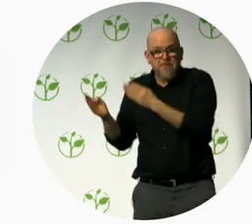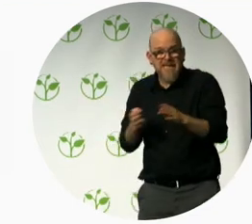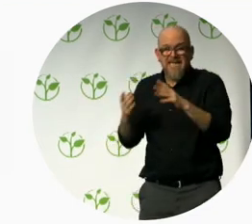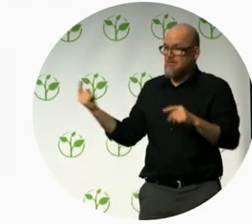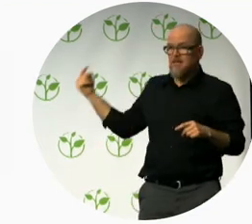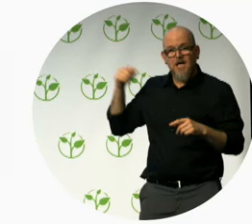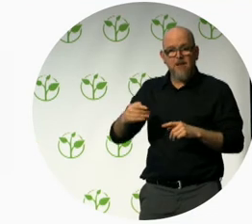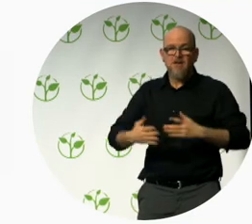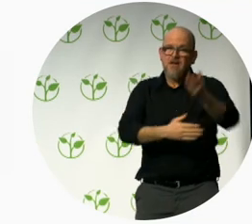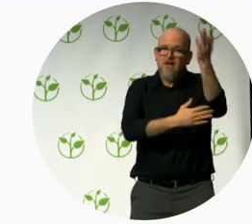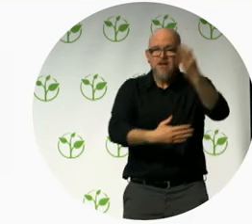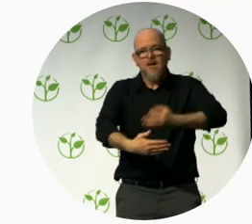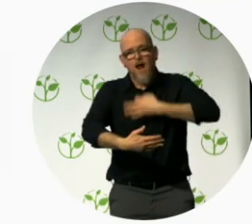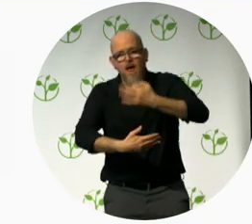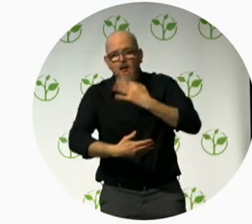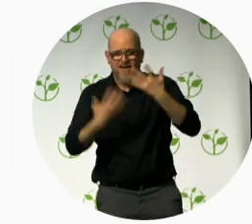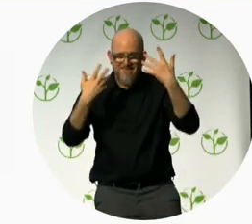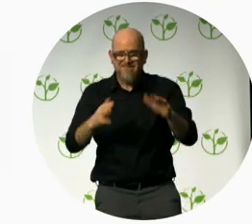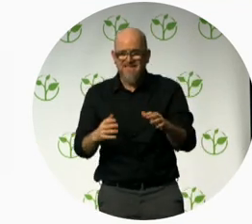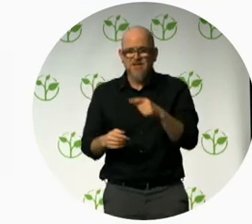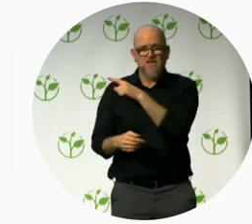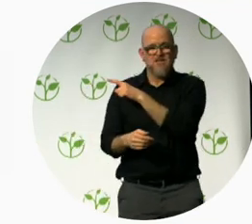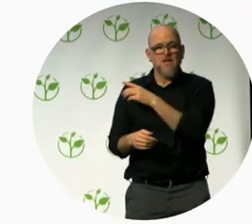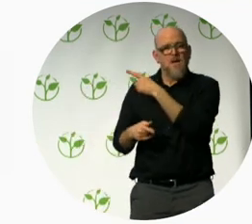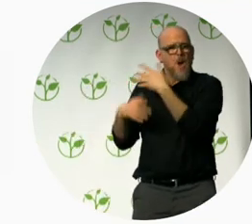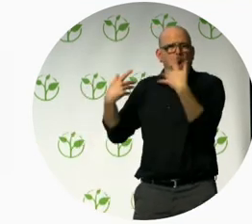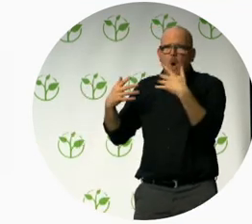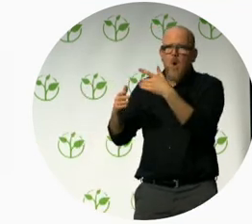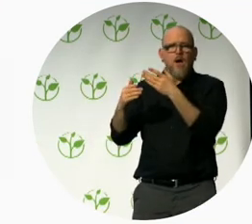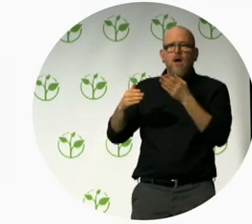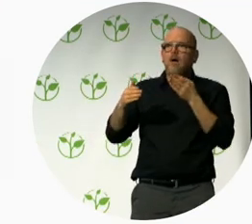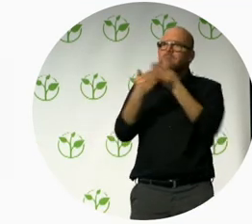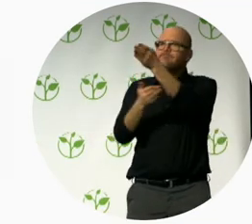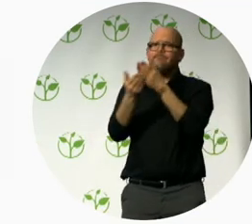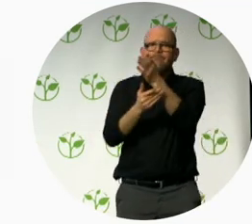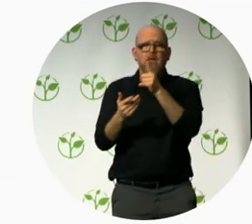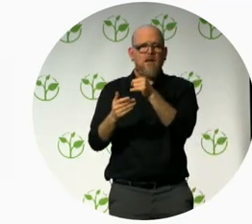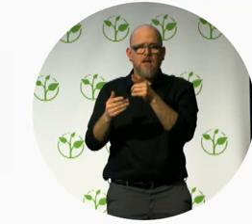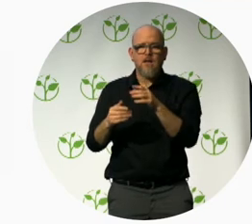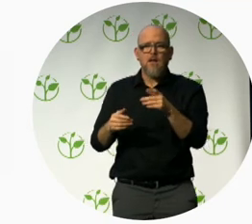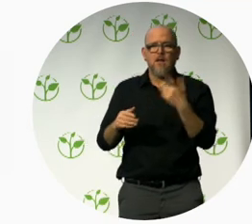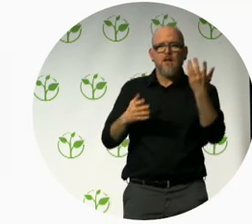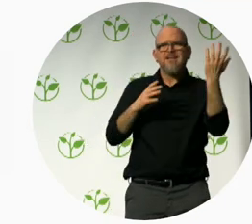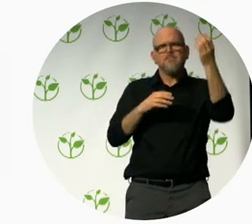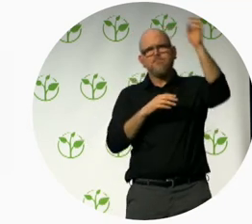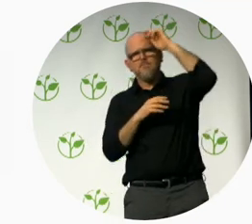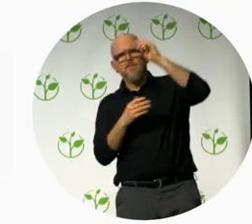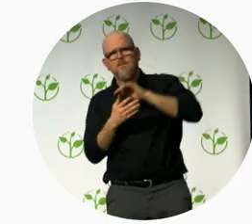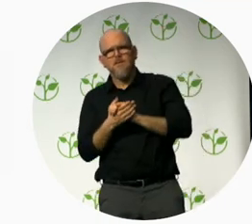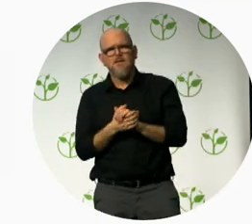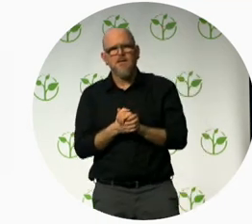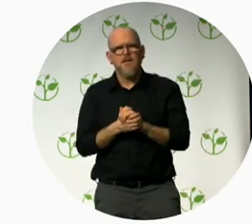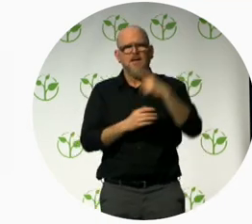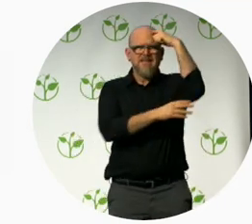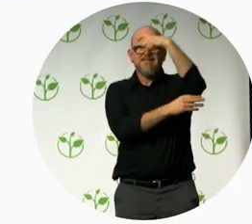by a crane that collapsed on her. Neta was a true partner, a leading professional, and a changemaker